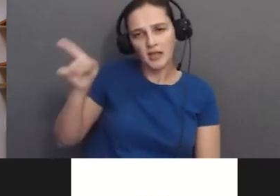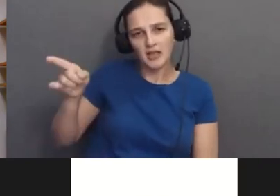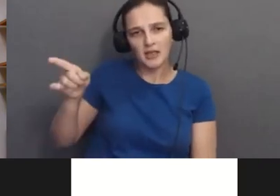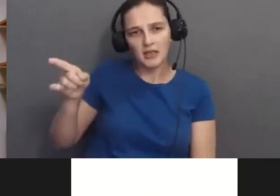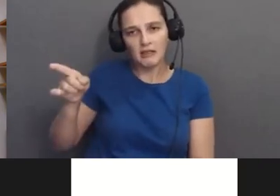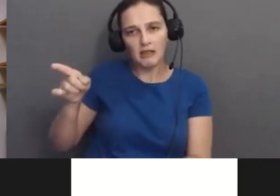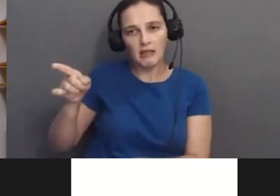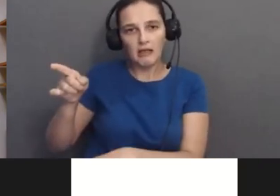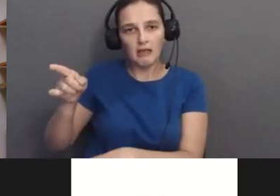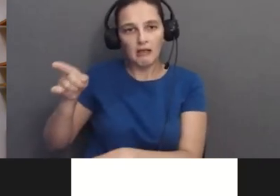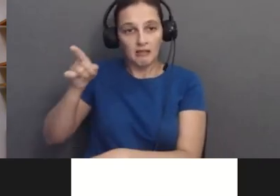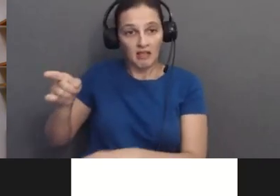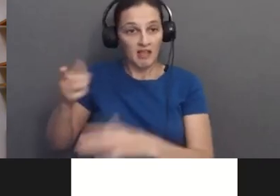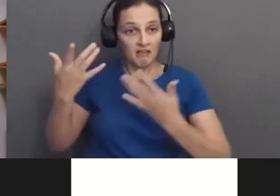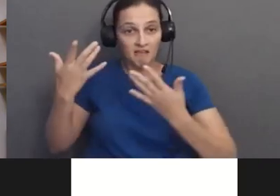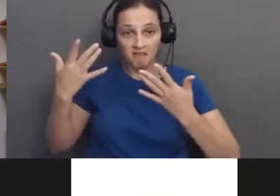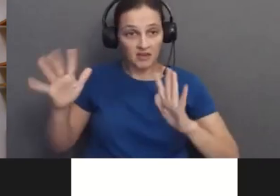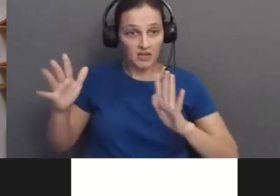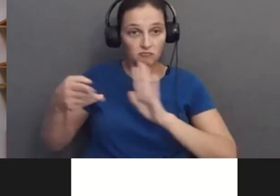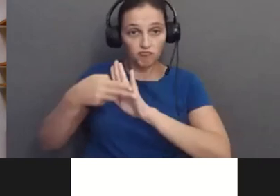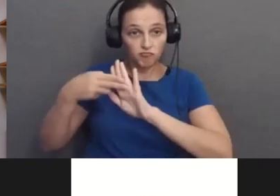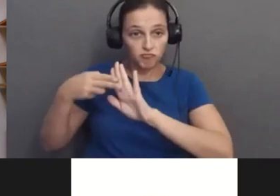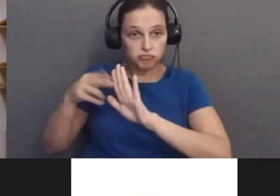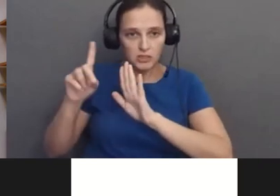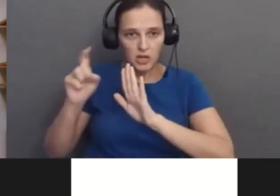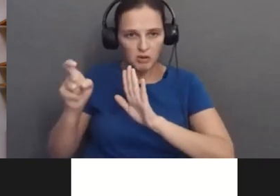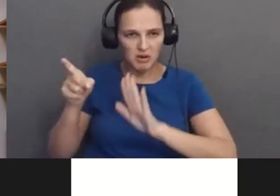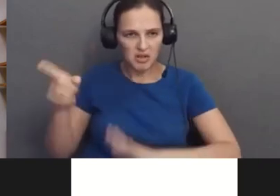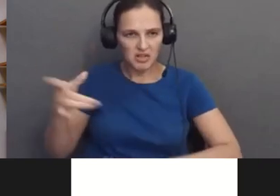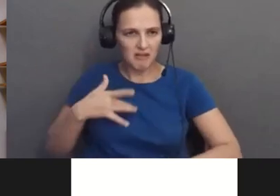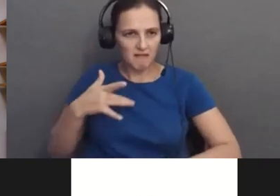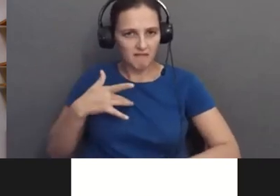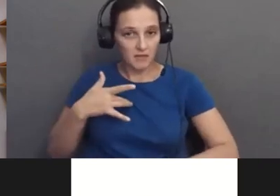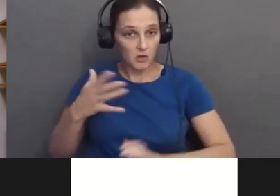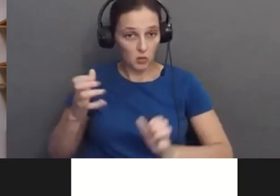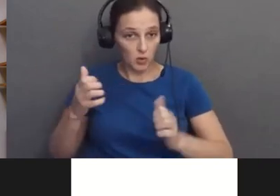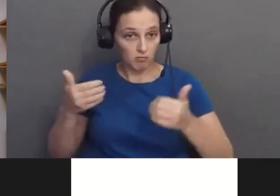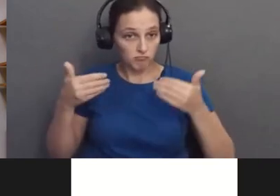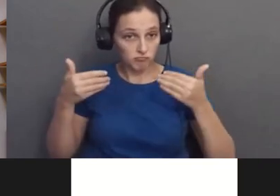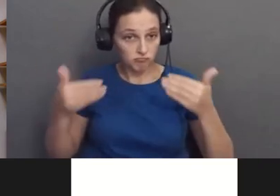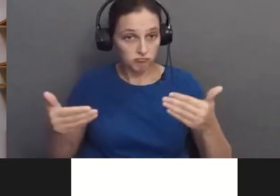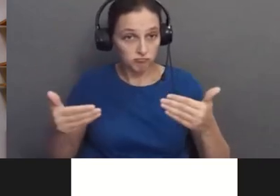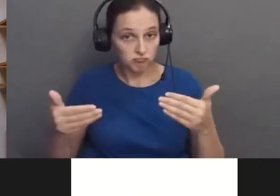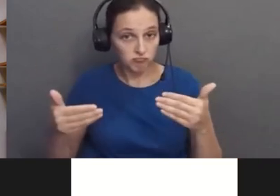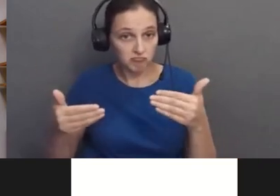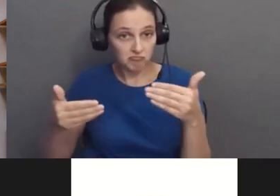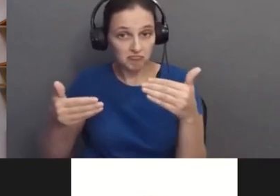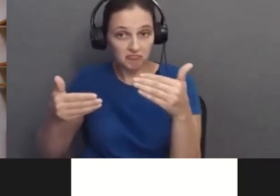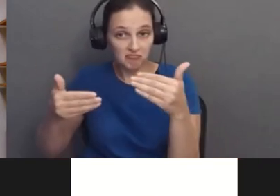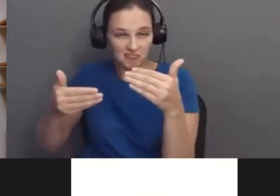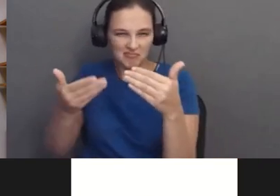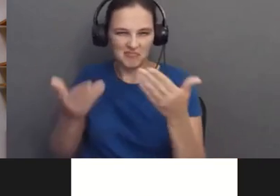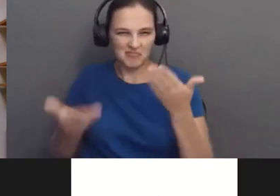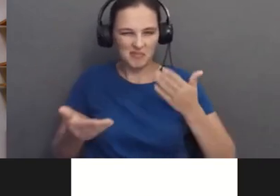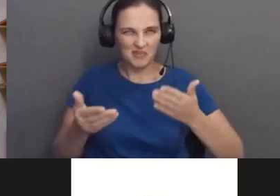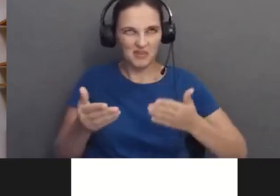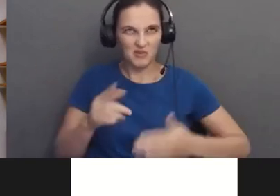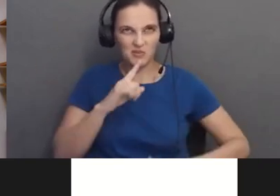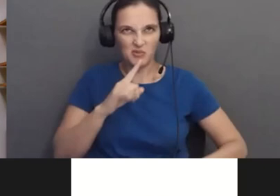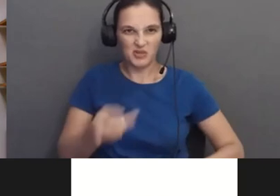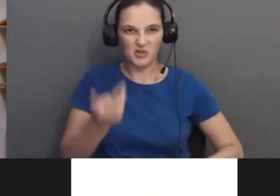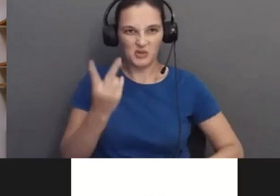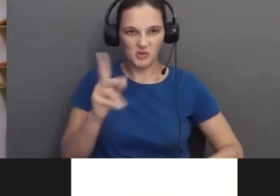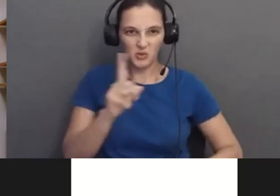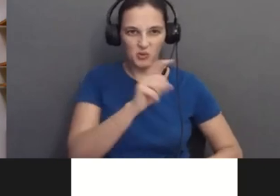the diagnosis or they feel like this is something that they want to pursue, and maybe that's kind of two different questions. One is if you